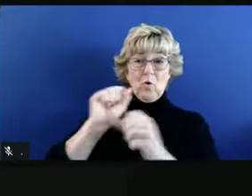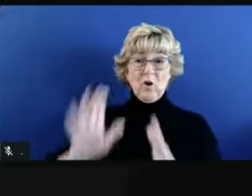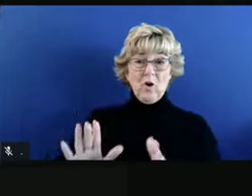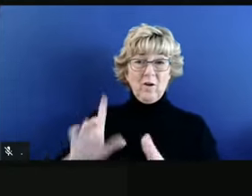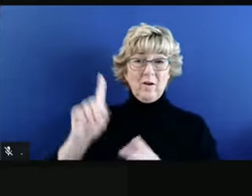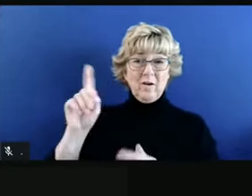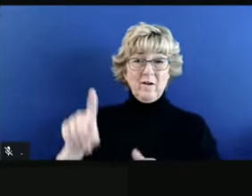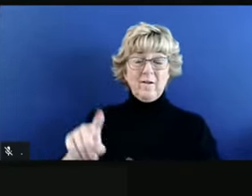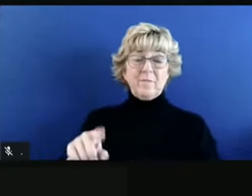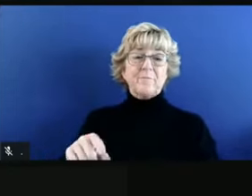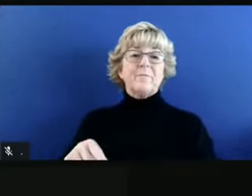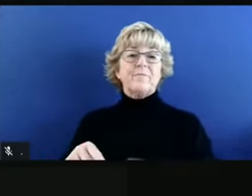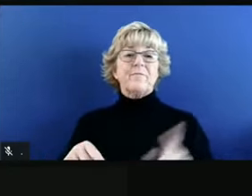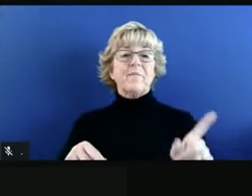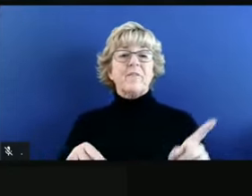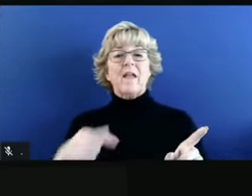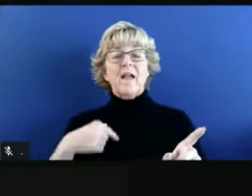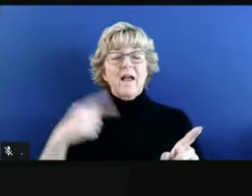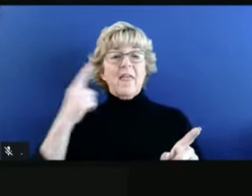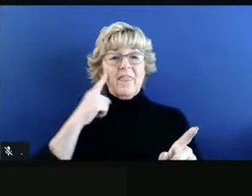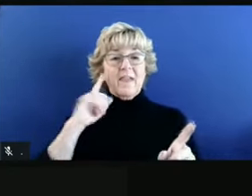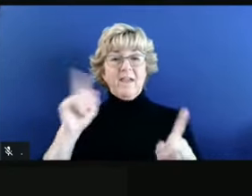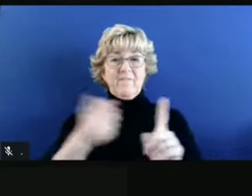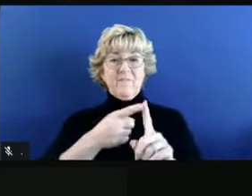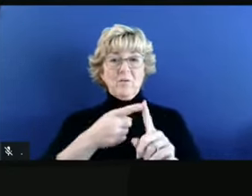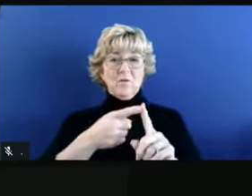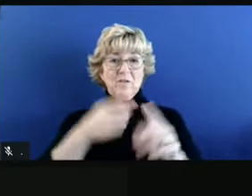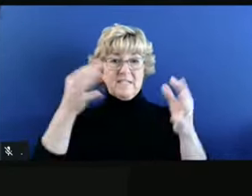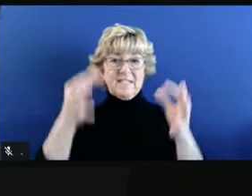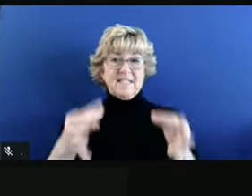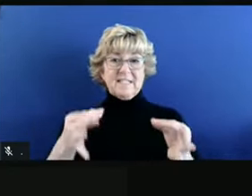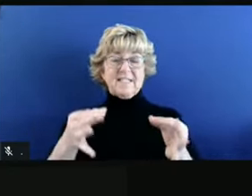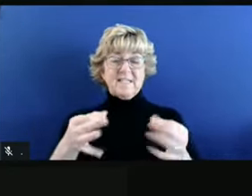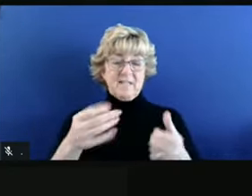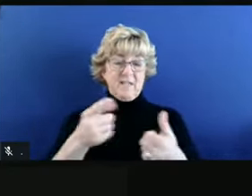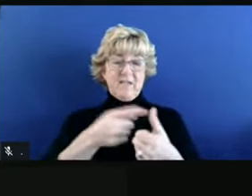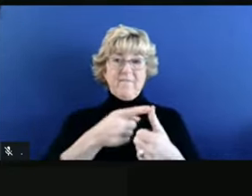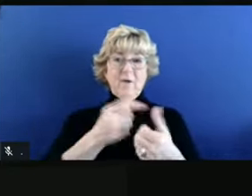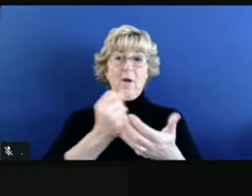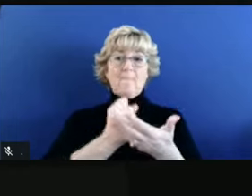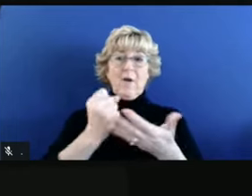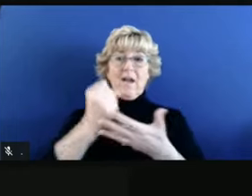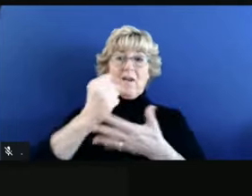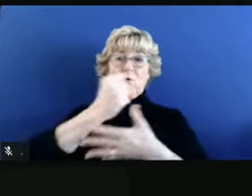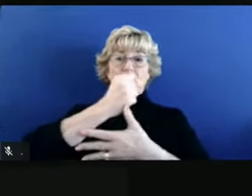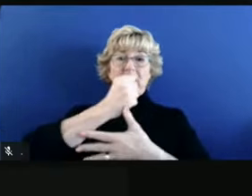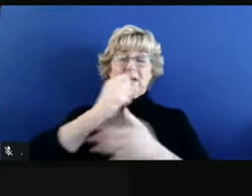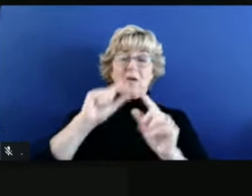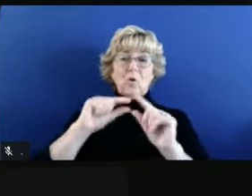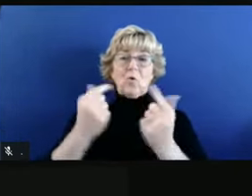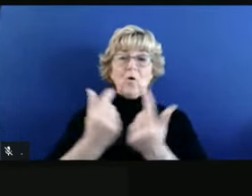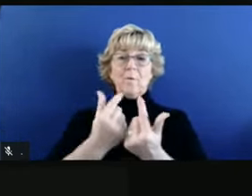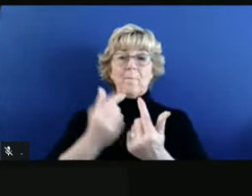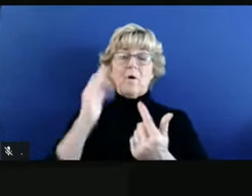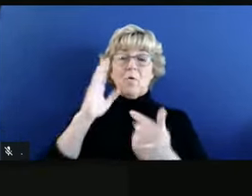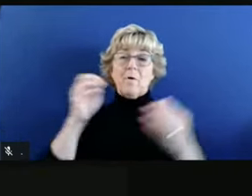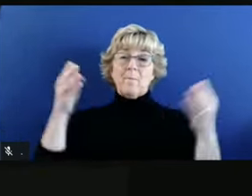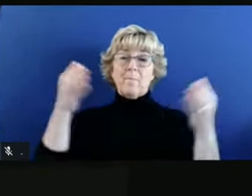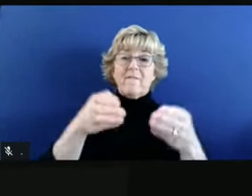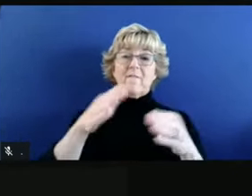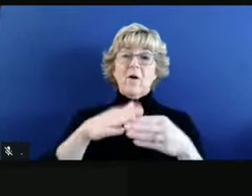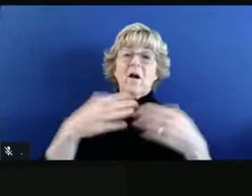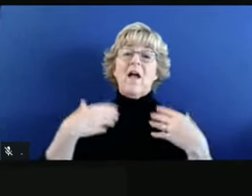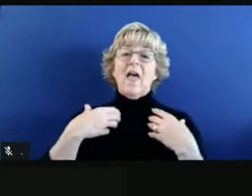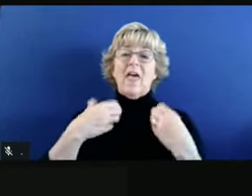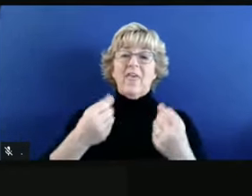order of business for us is determining that 1A priority group, which is largely going to be focused on the